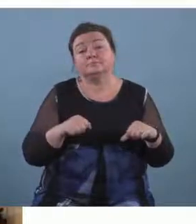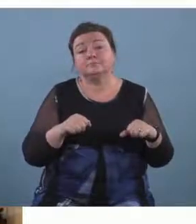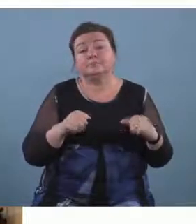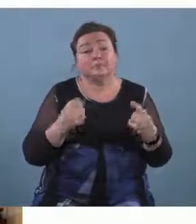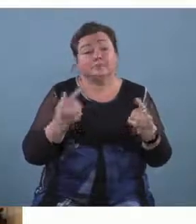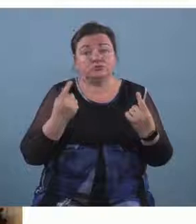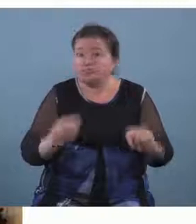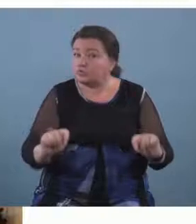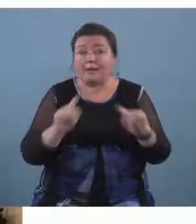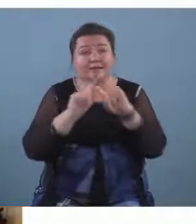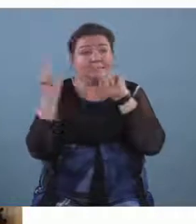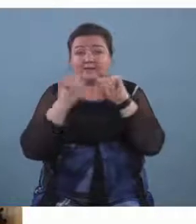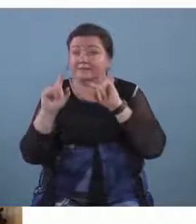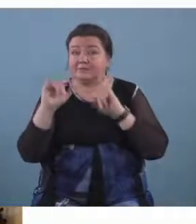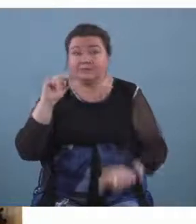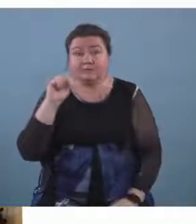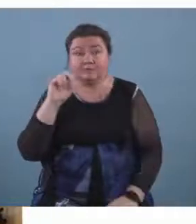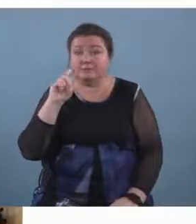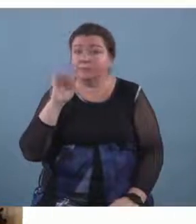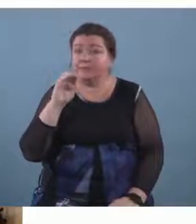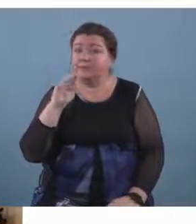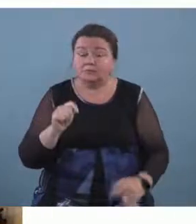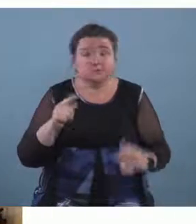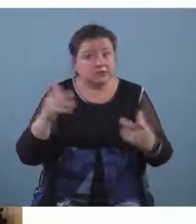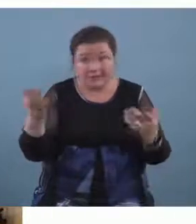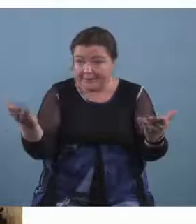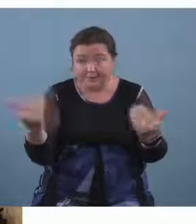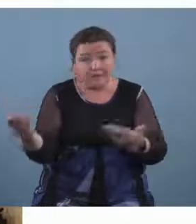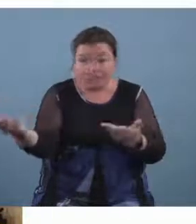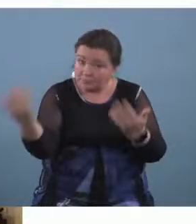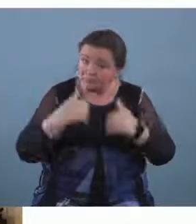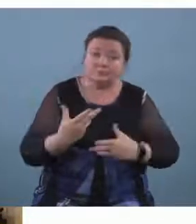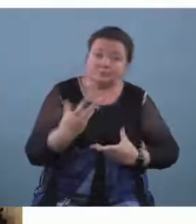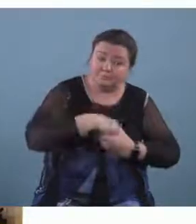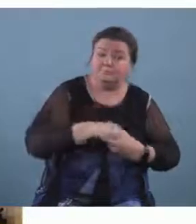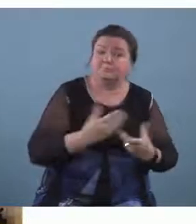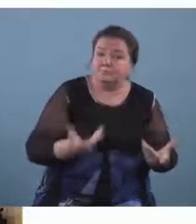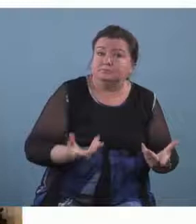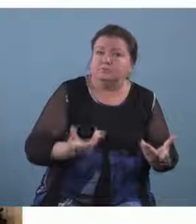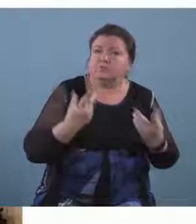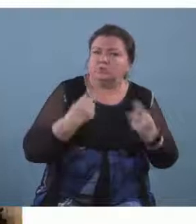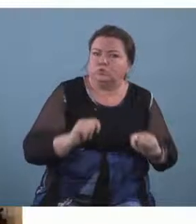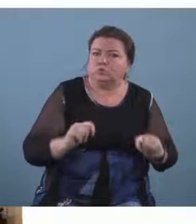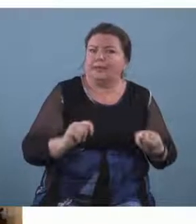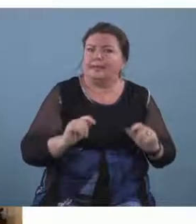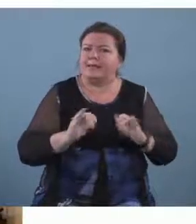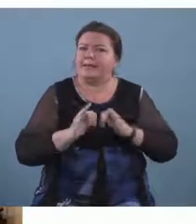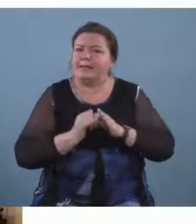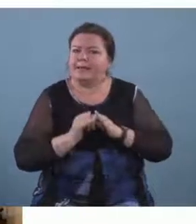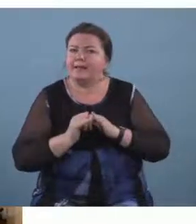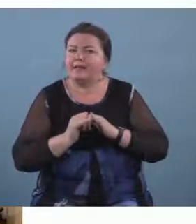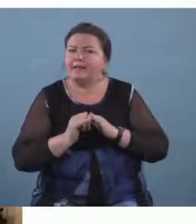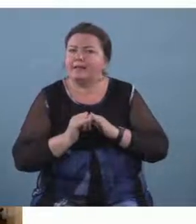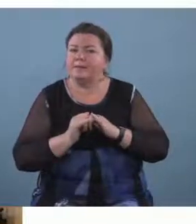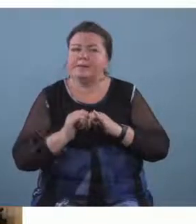instruments and then um inviting them to choose which ones they prefer in terms of playing and hearing it